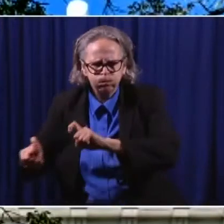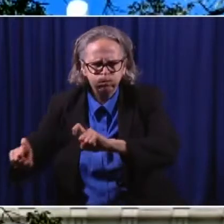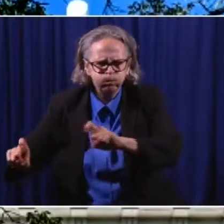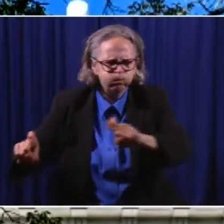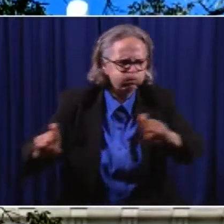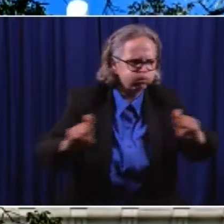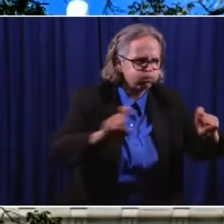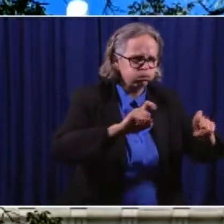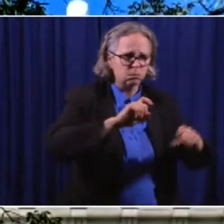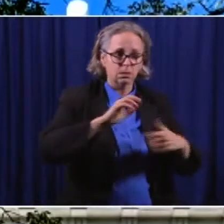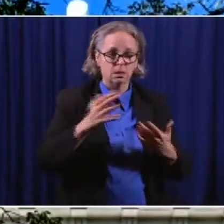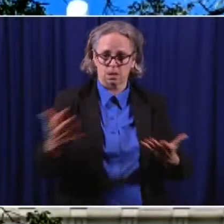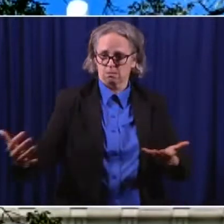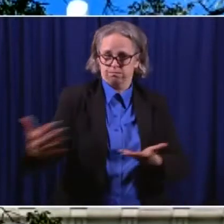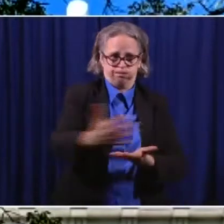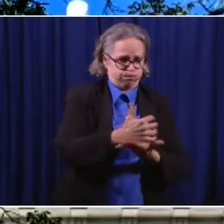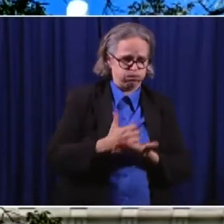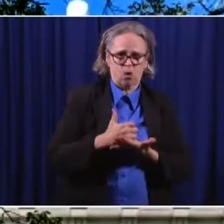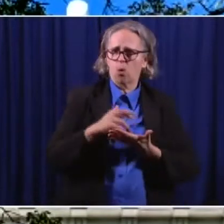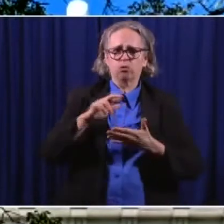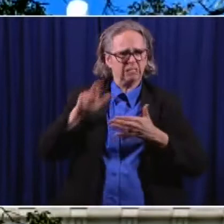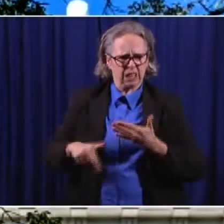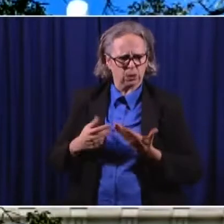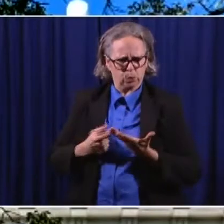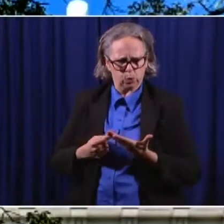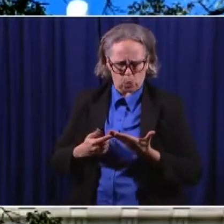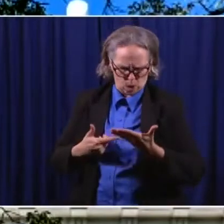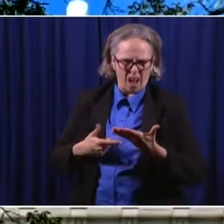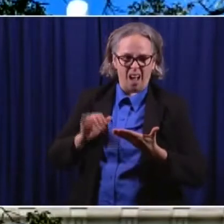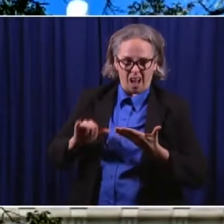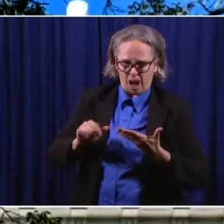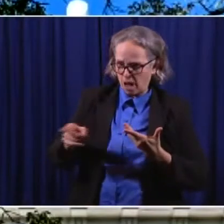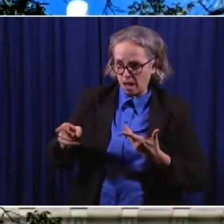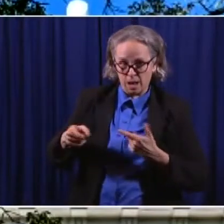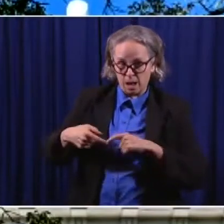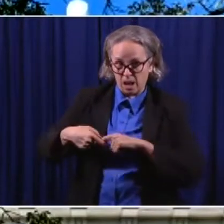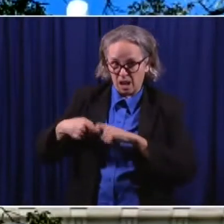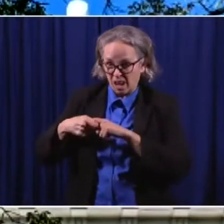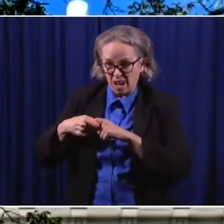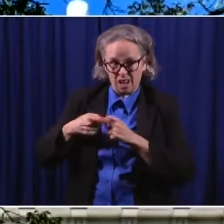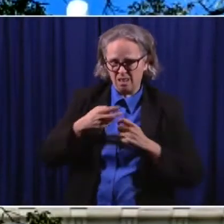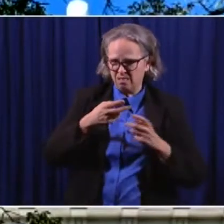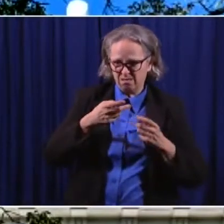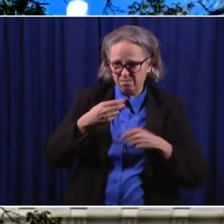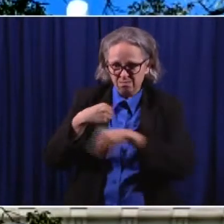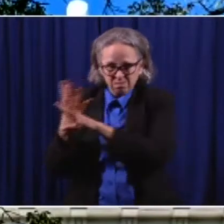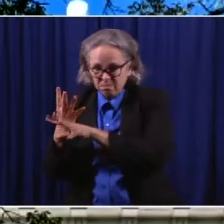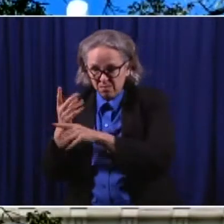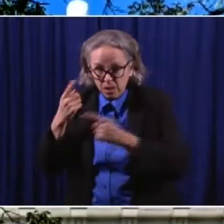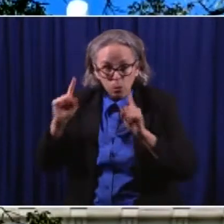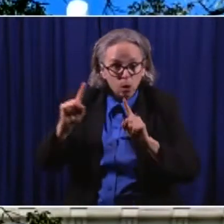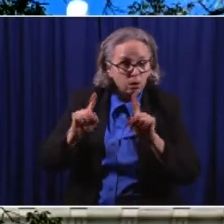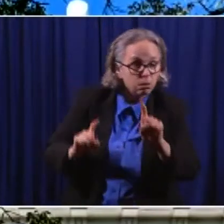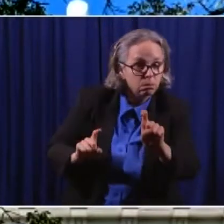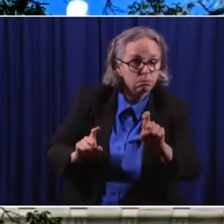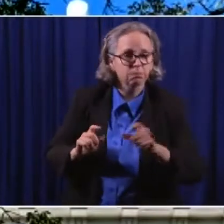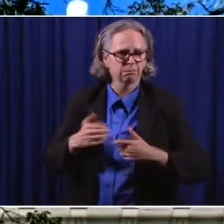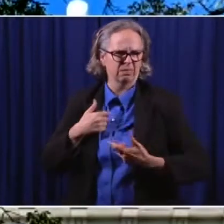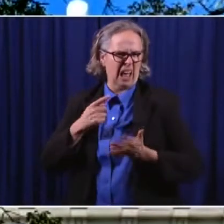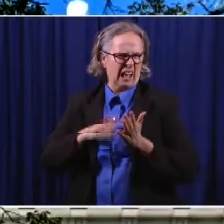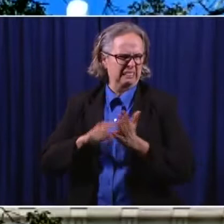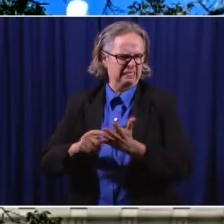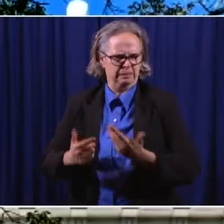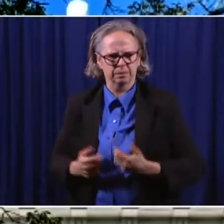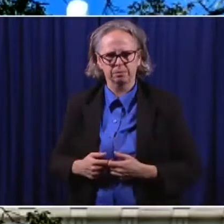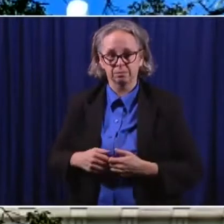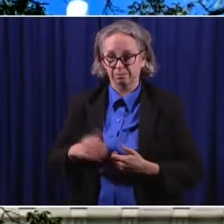if the work we were doing had captured the majority of activity on our campus, then great. But if the